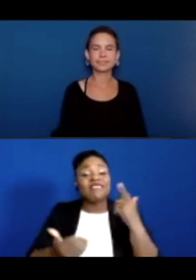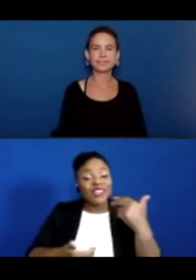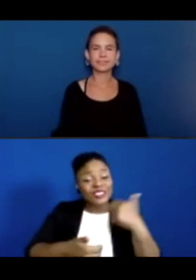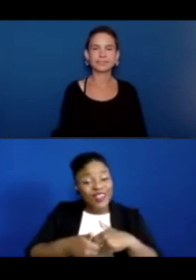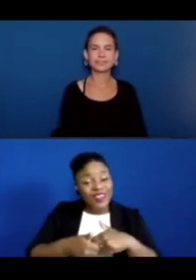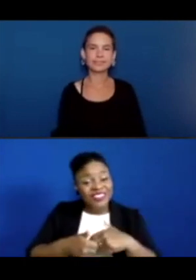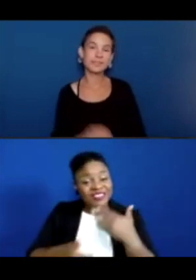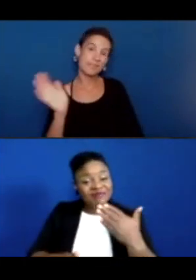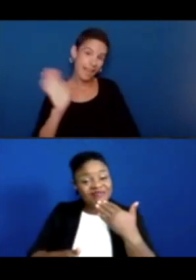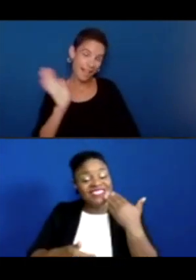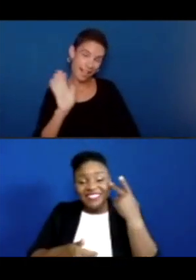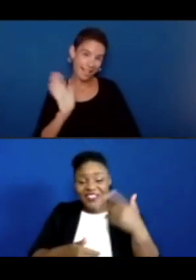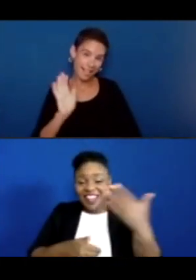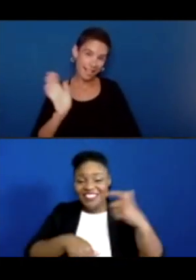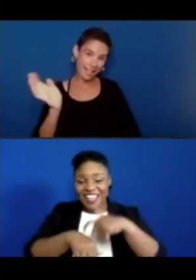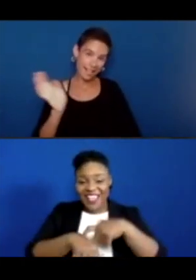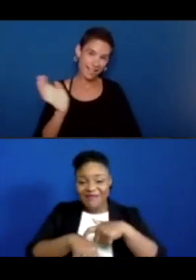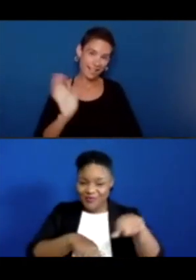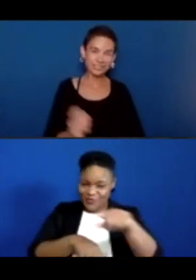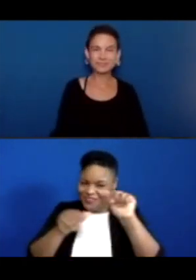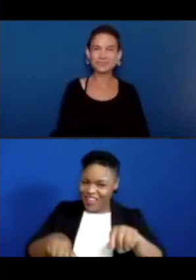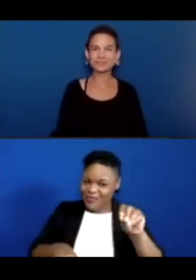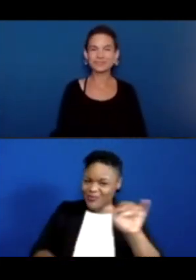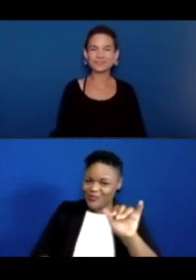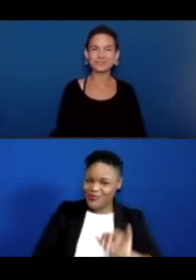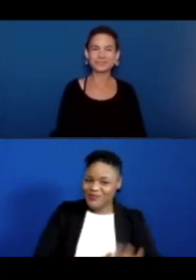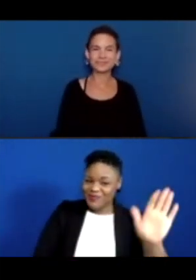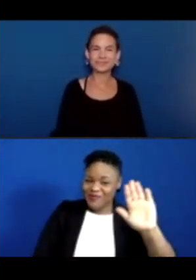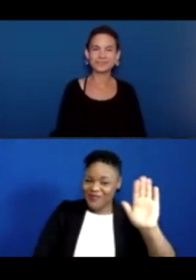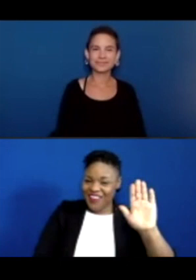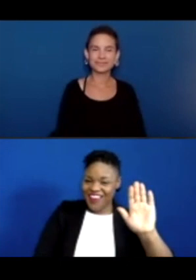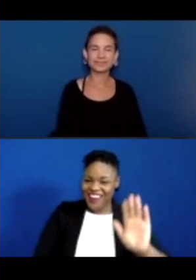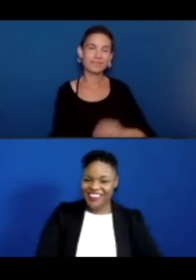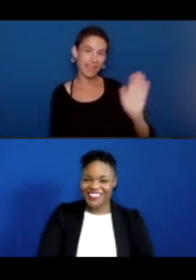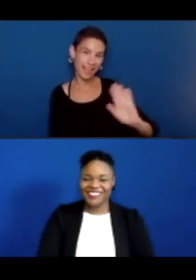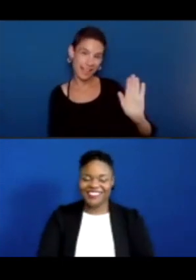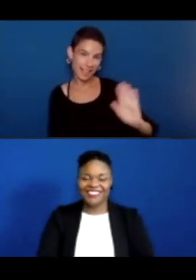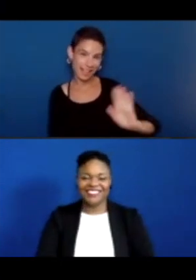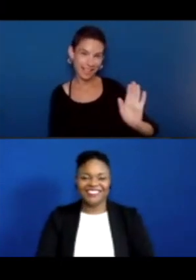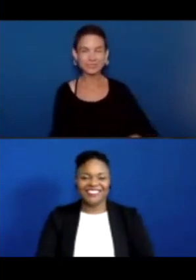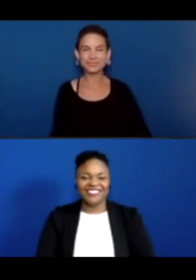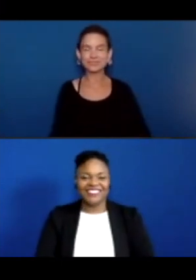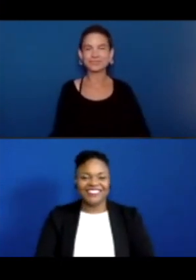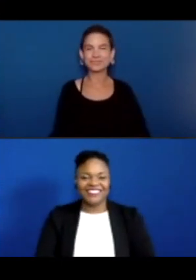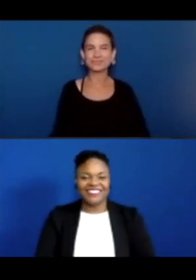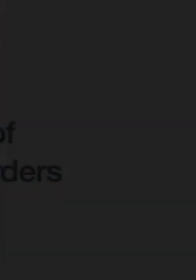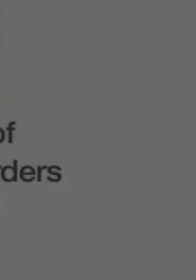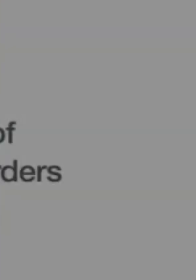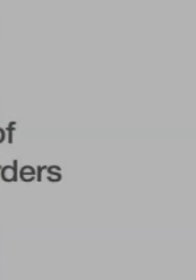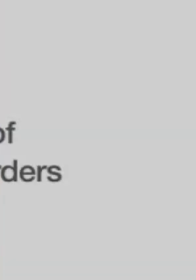time. Bye. Why are you doing that? Bye. Say bye Benjamin.